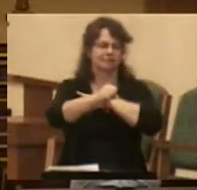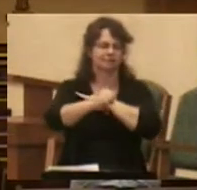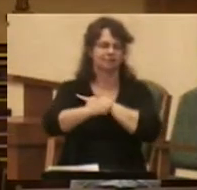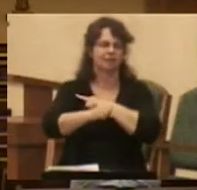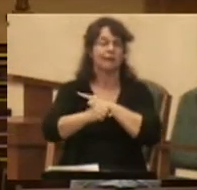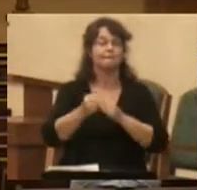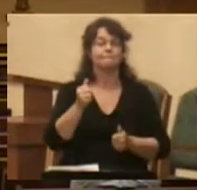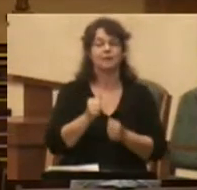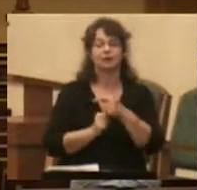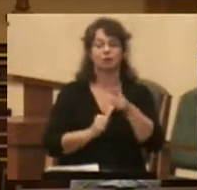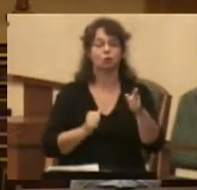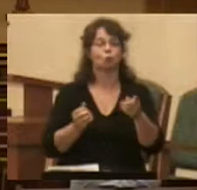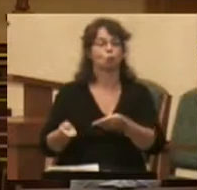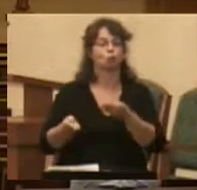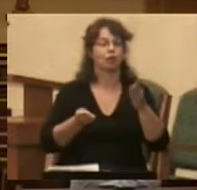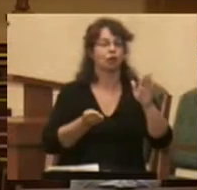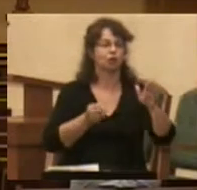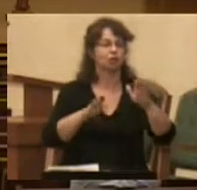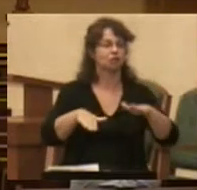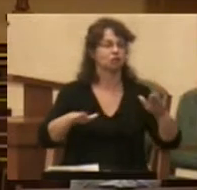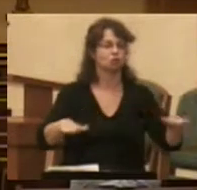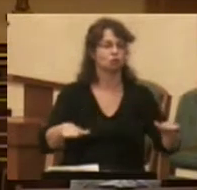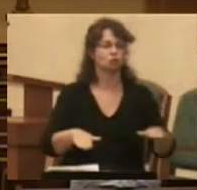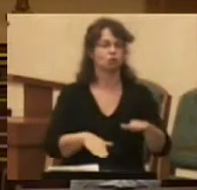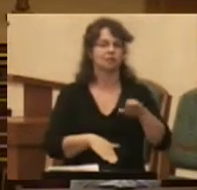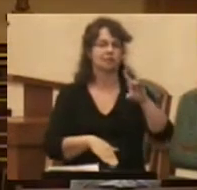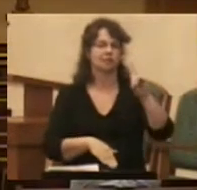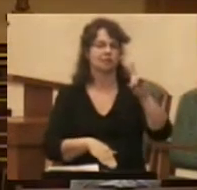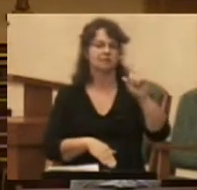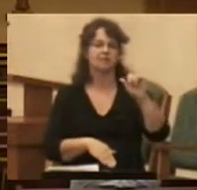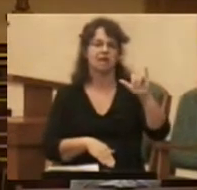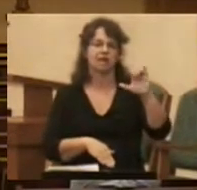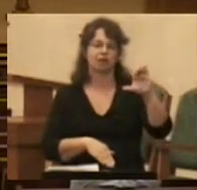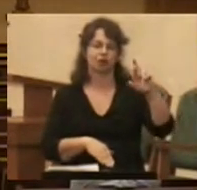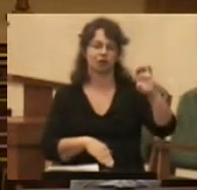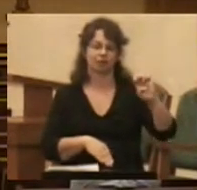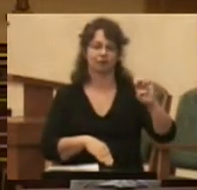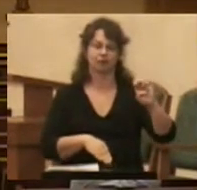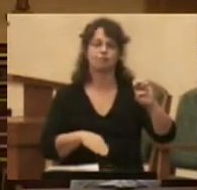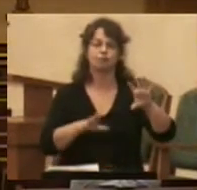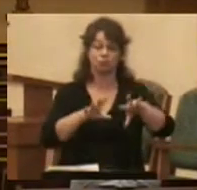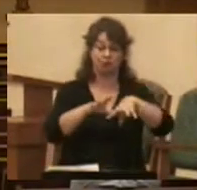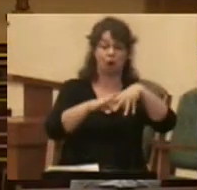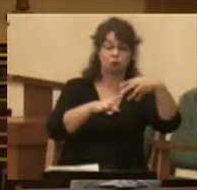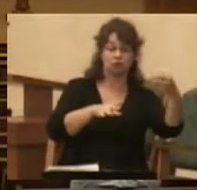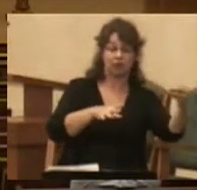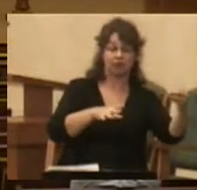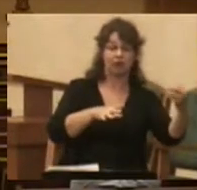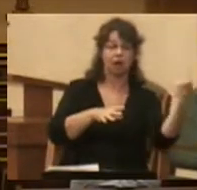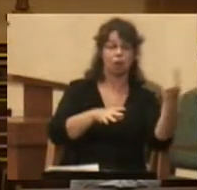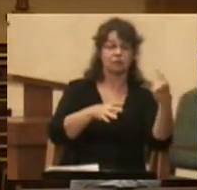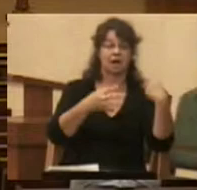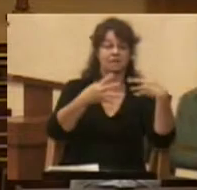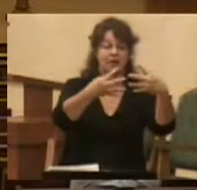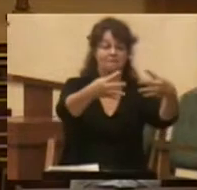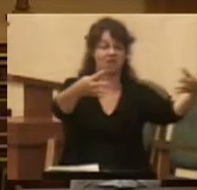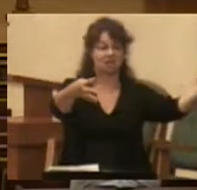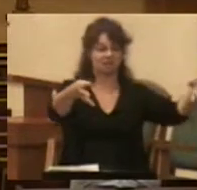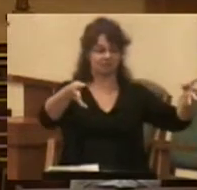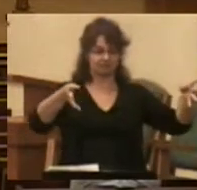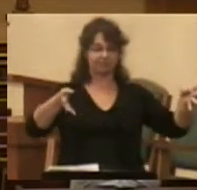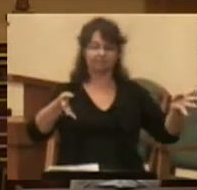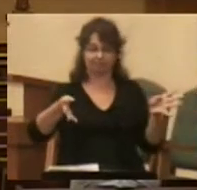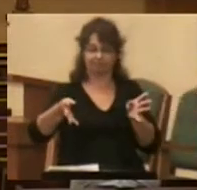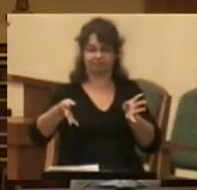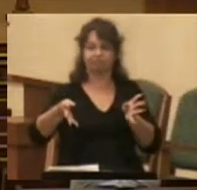young children to daycare centers. The outdoor play area of a daycare center is always surrounded by a